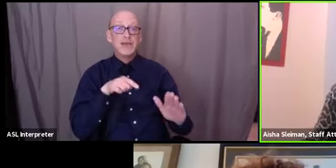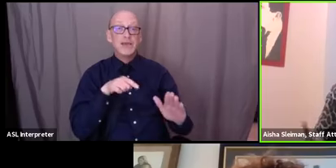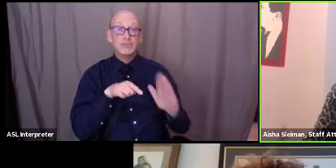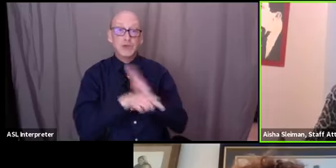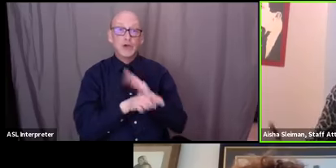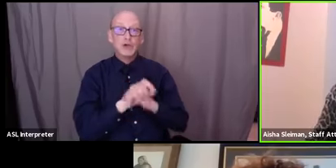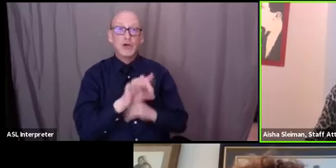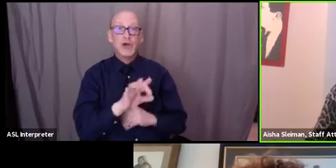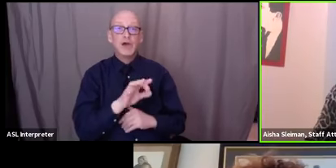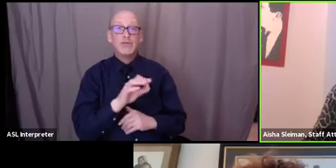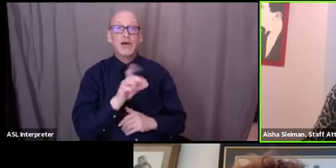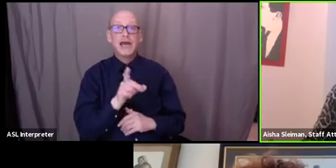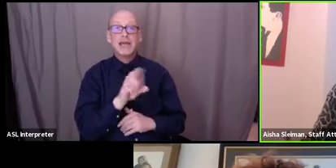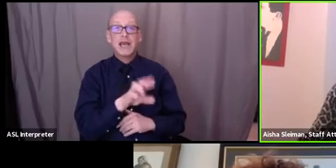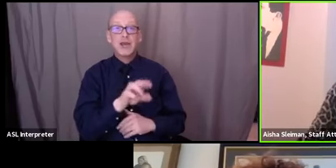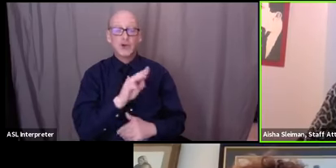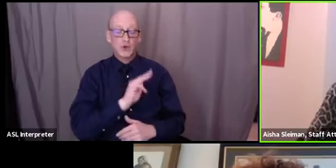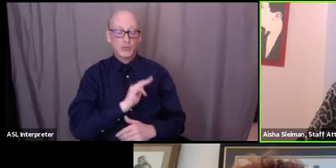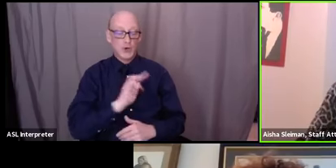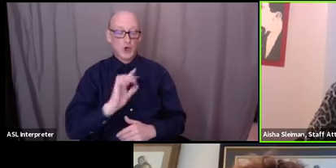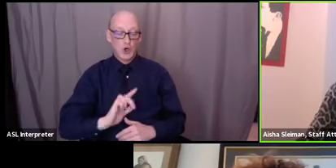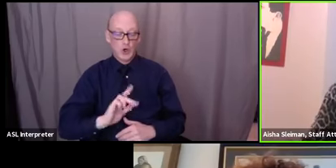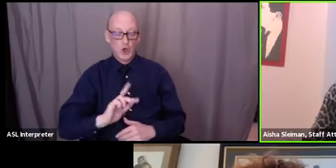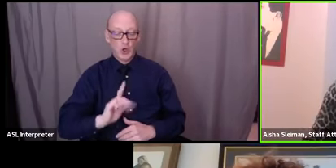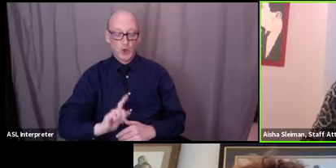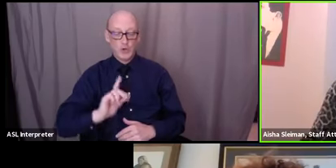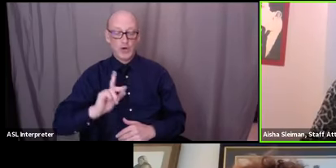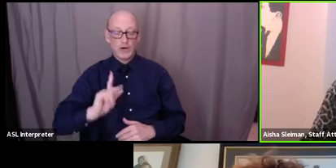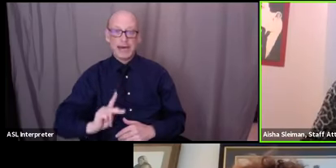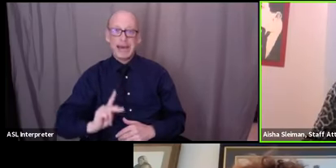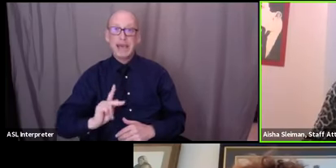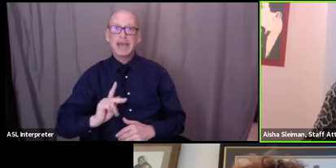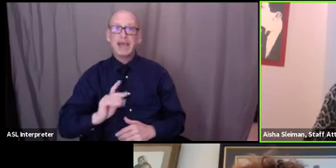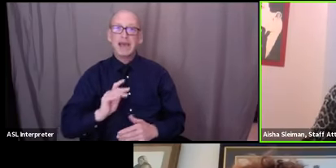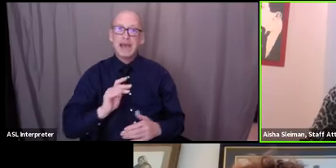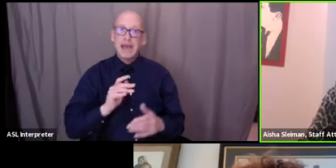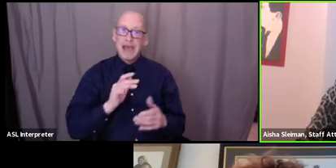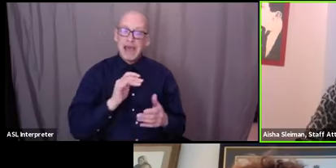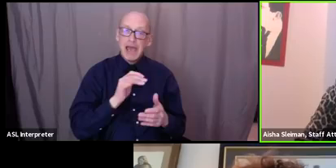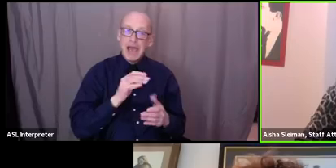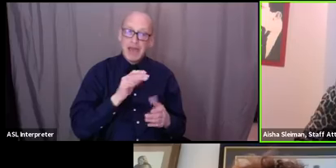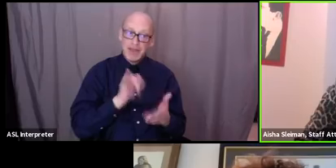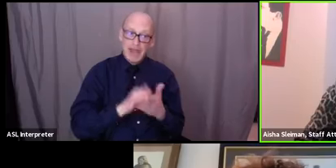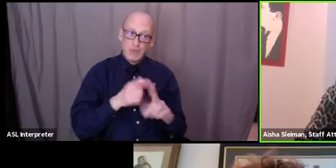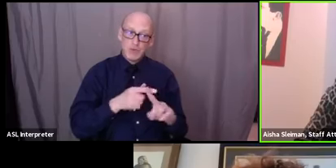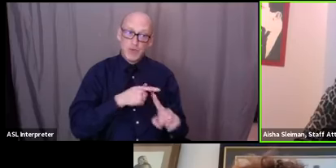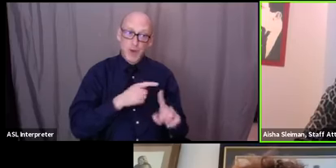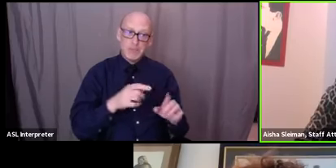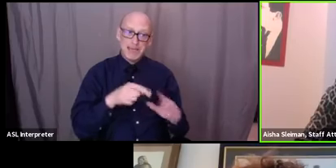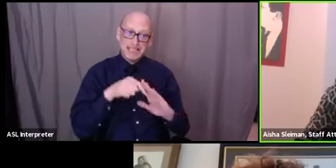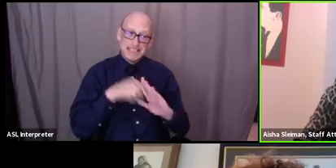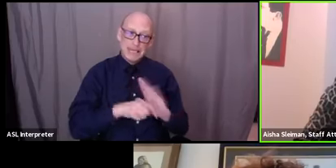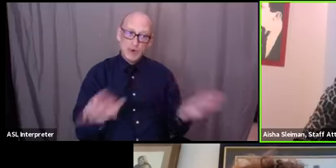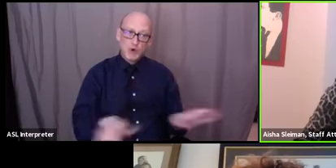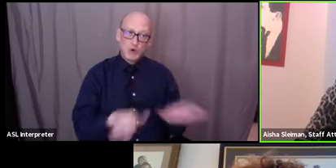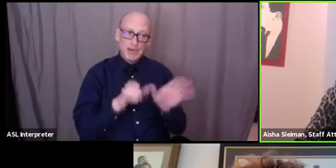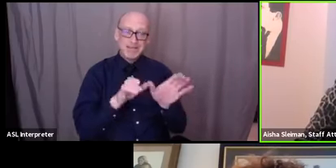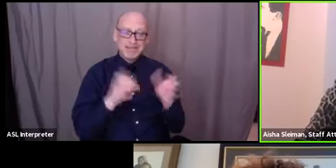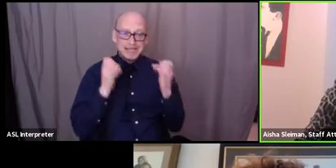weaknesses but it it came out of a moment of deep crisis and i think that this is the time where we can all work together to push for